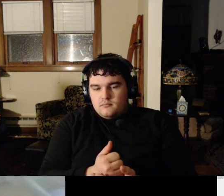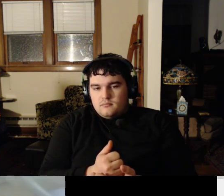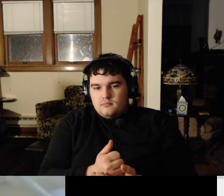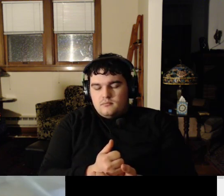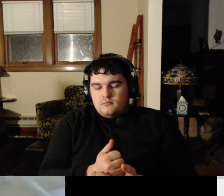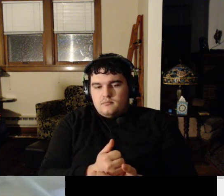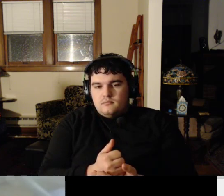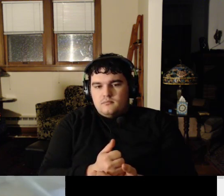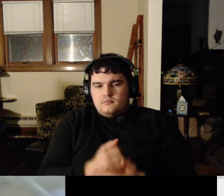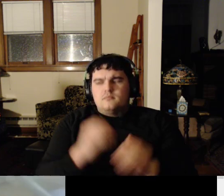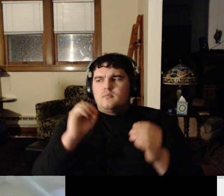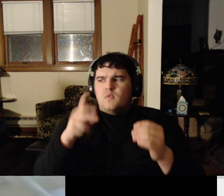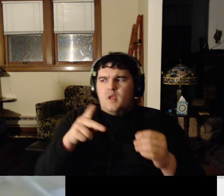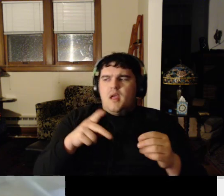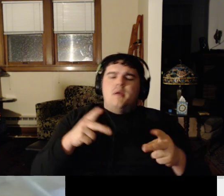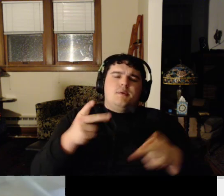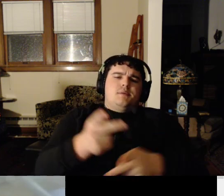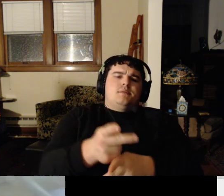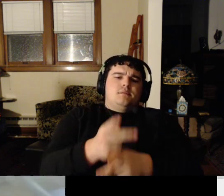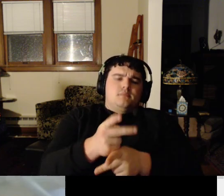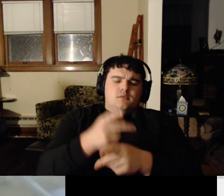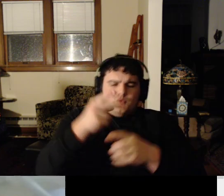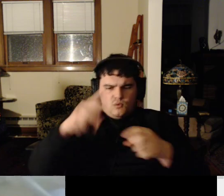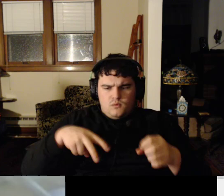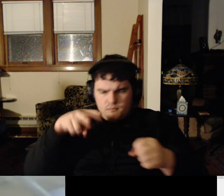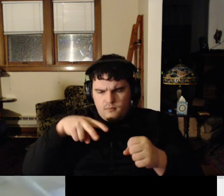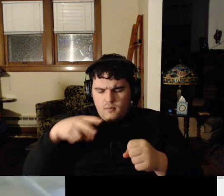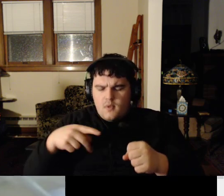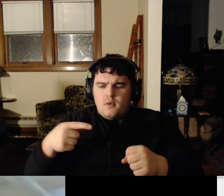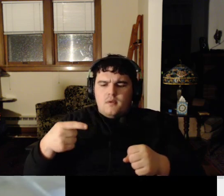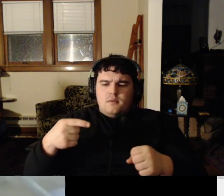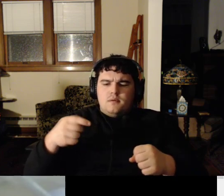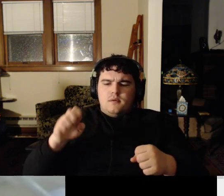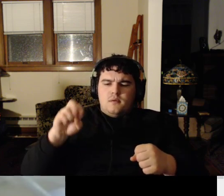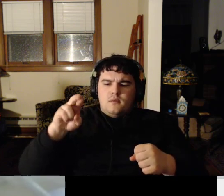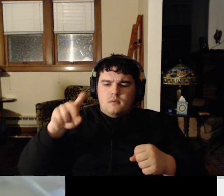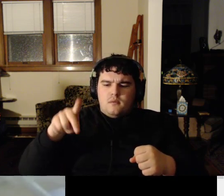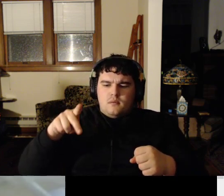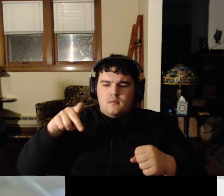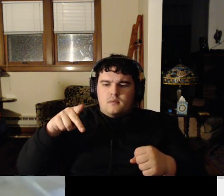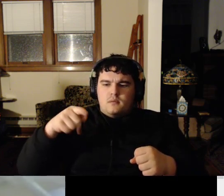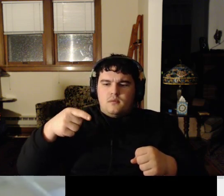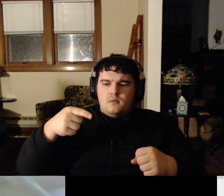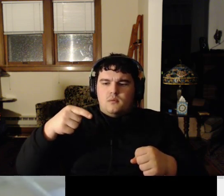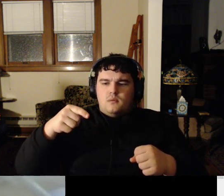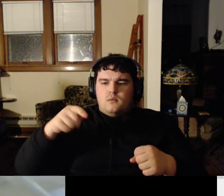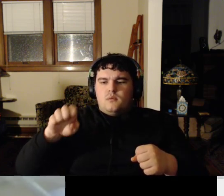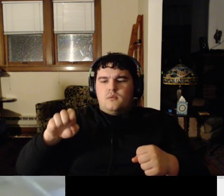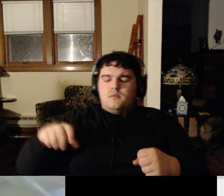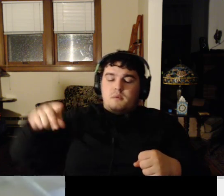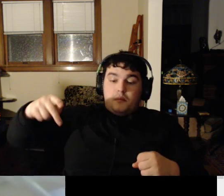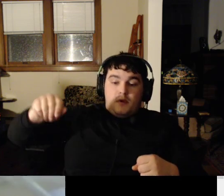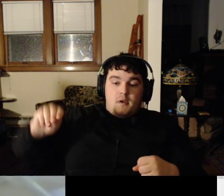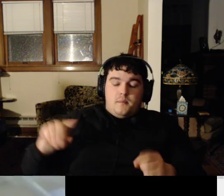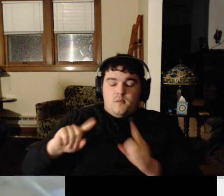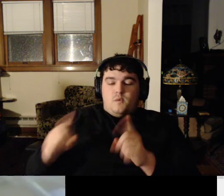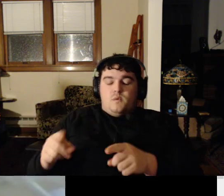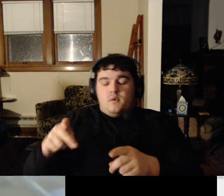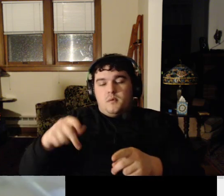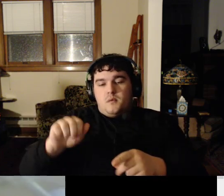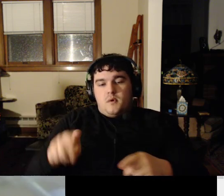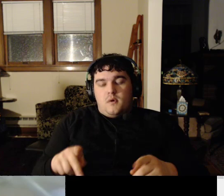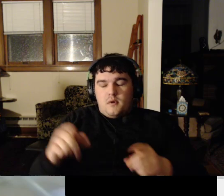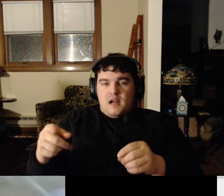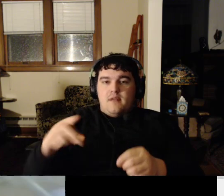Okay. let's keep looking at it. George and Pam went to the park to have it taken. They had pickles and peanut butter sandwiches with sparkling